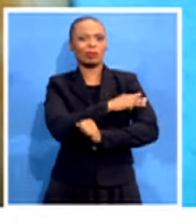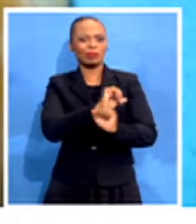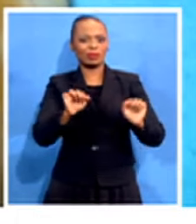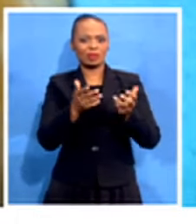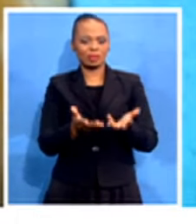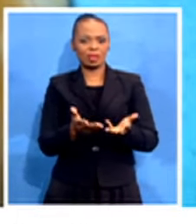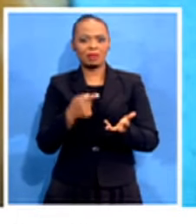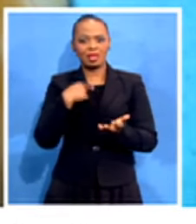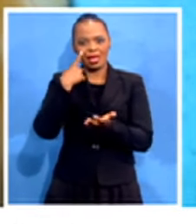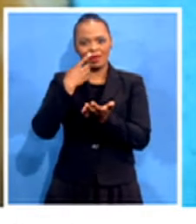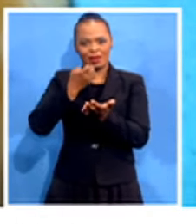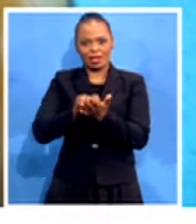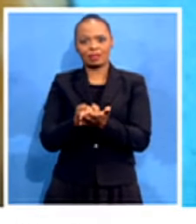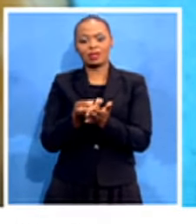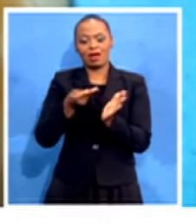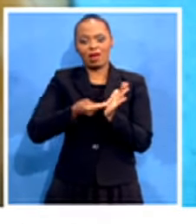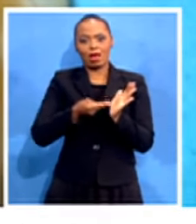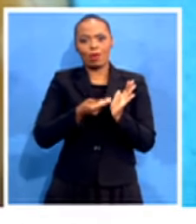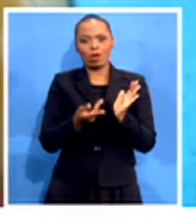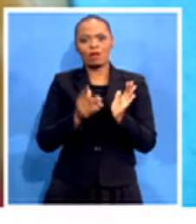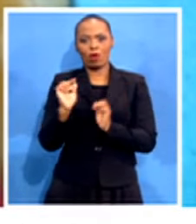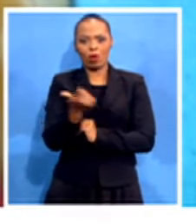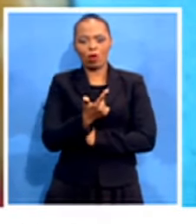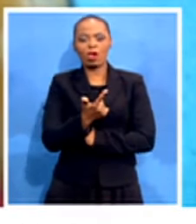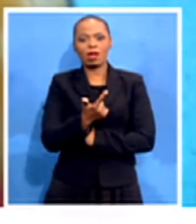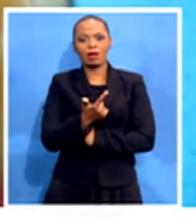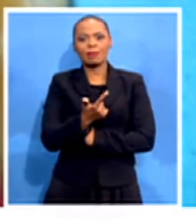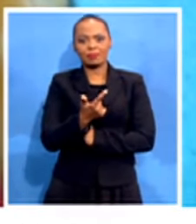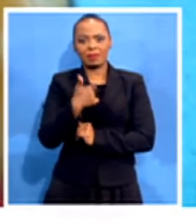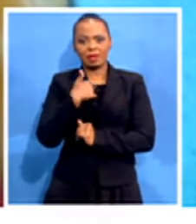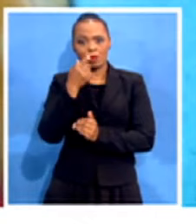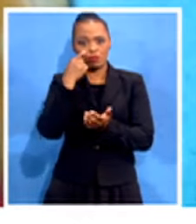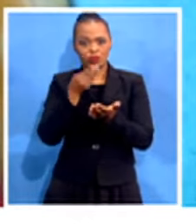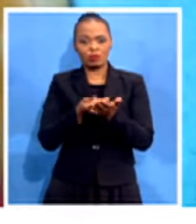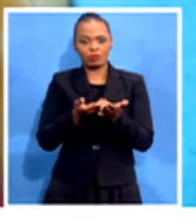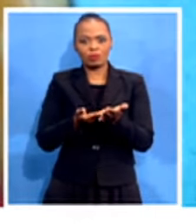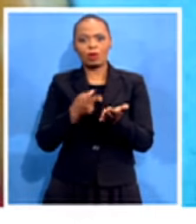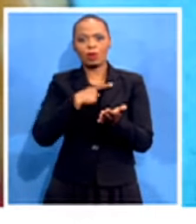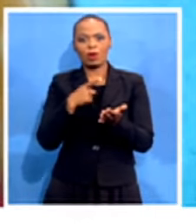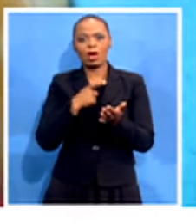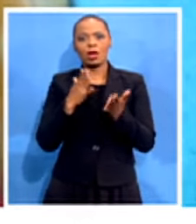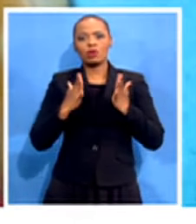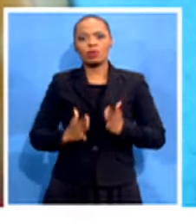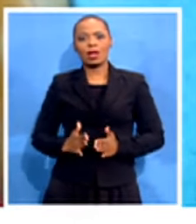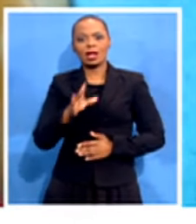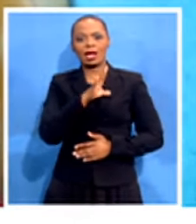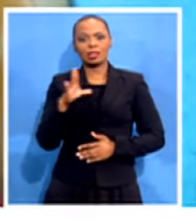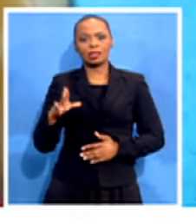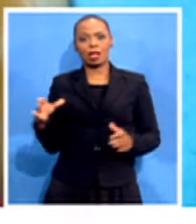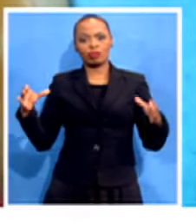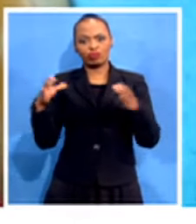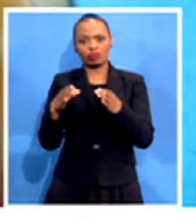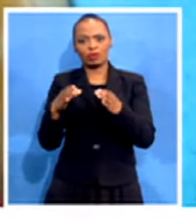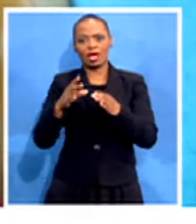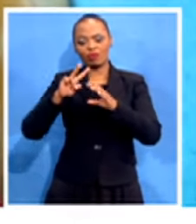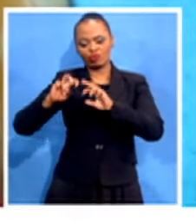it as evidence-based that it's available for everybody. And I know that the Human Science Research Council is conducting another research now that